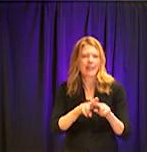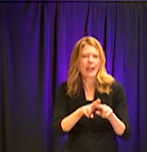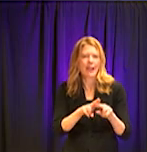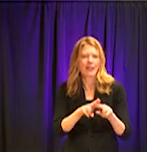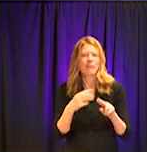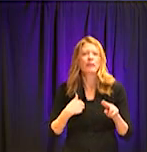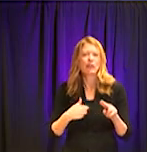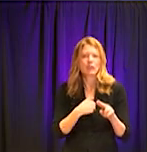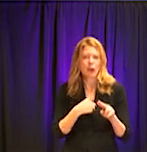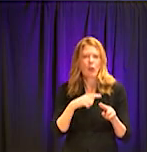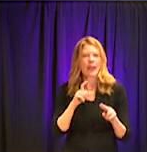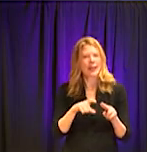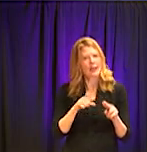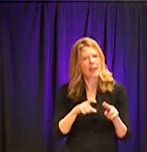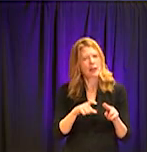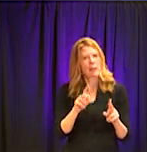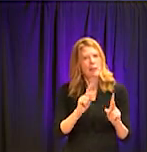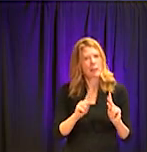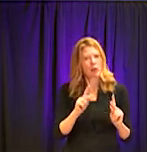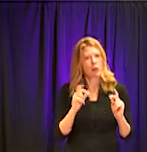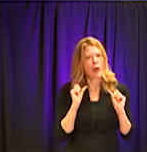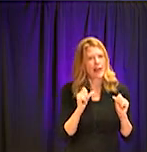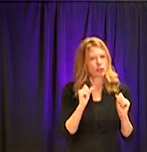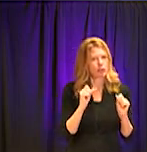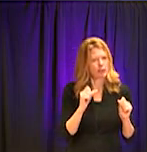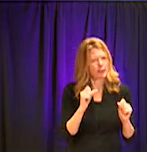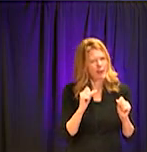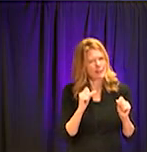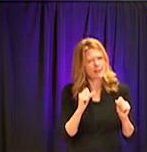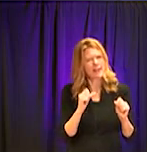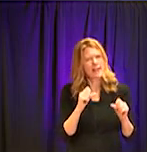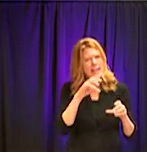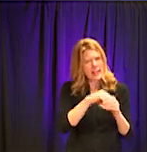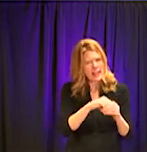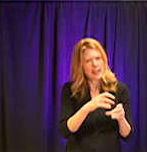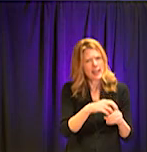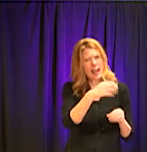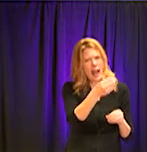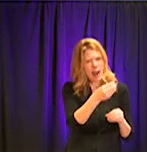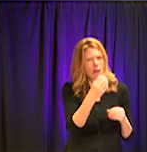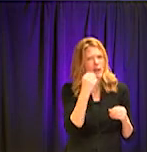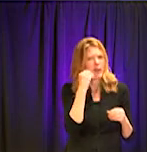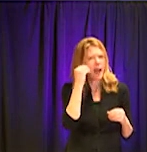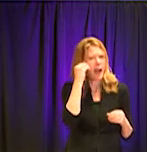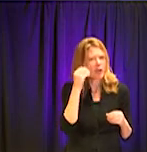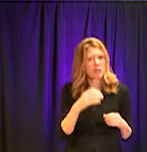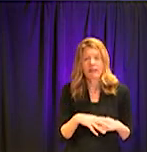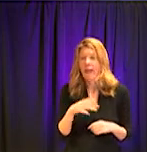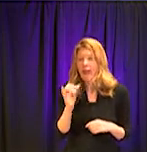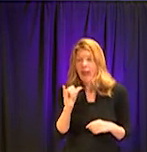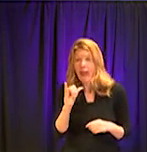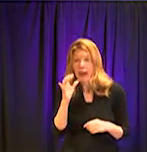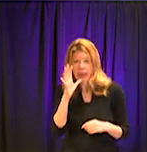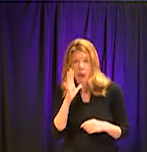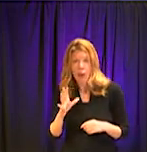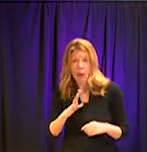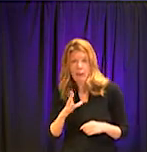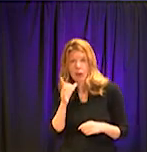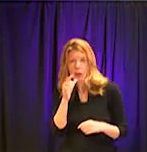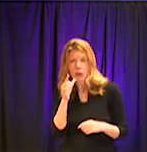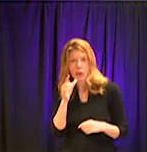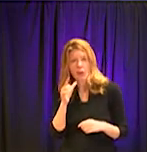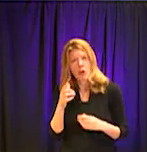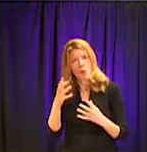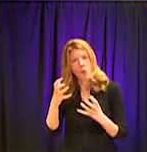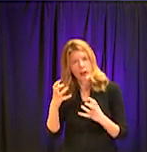that's why that nature walking is good. Yes. And that's, I meant to add that at the end. So find a way to keep moving because you don't want to walk